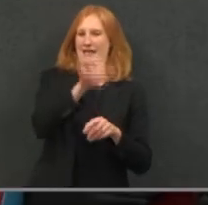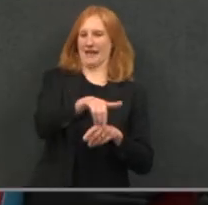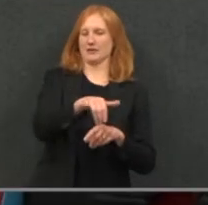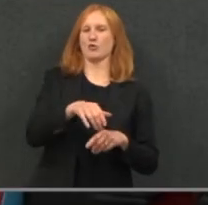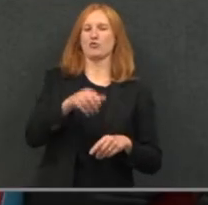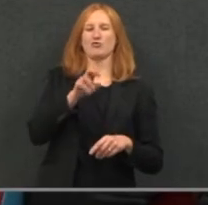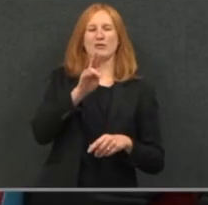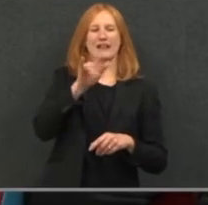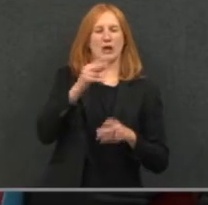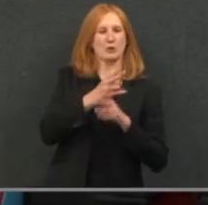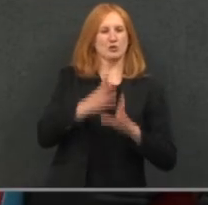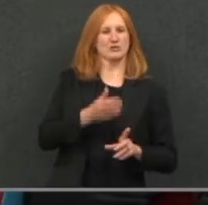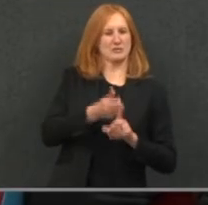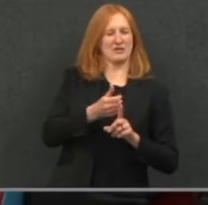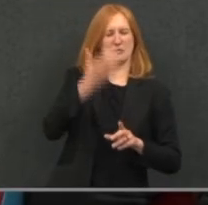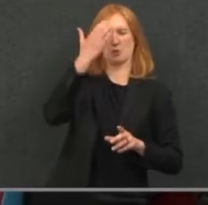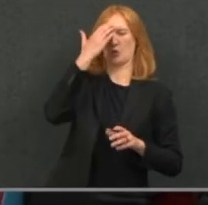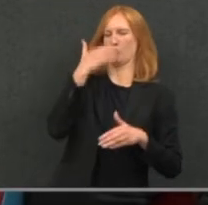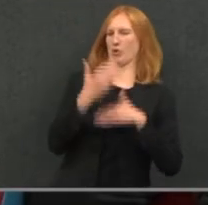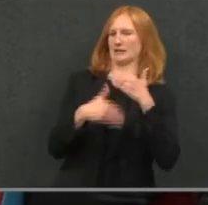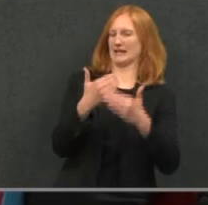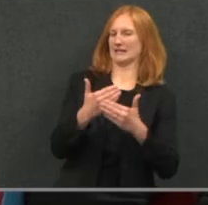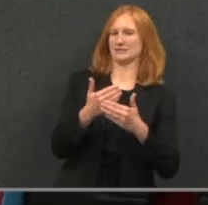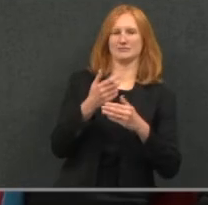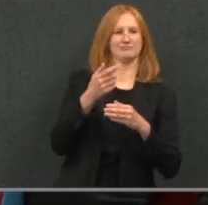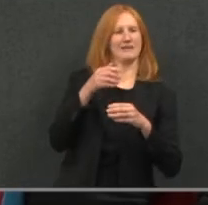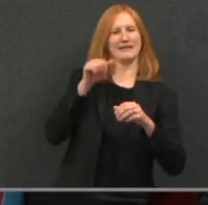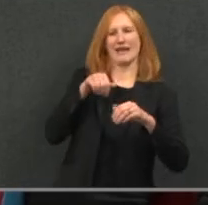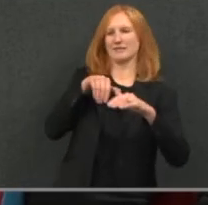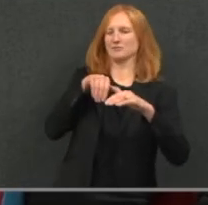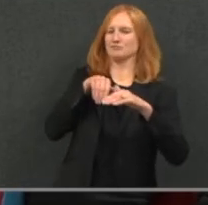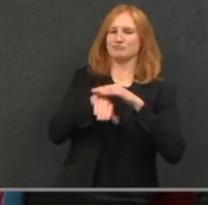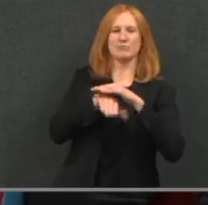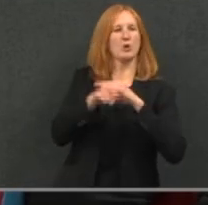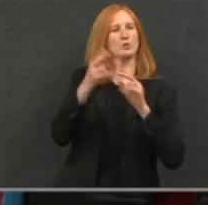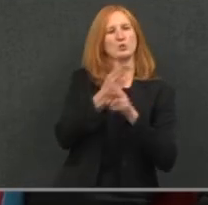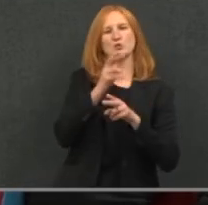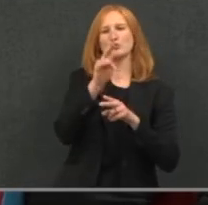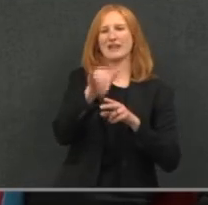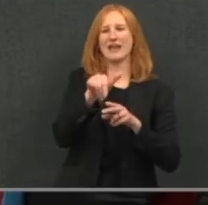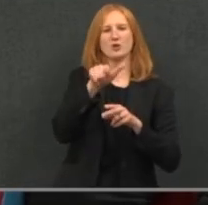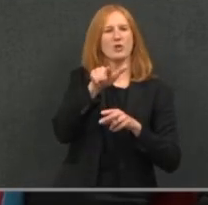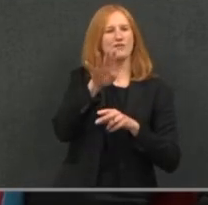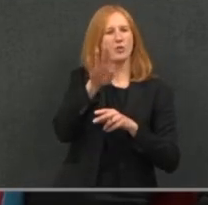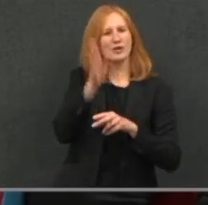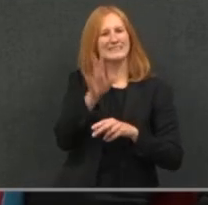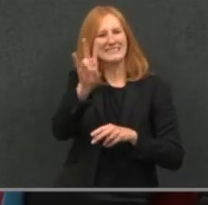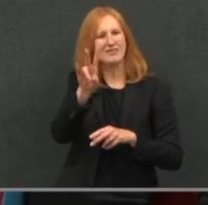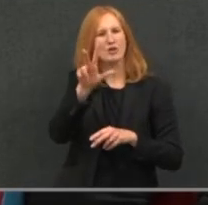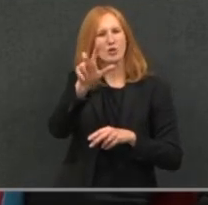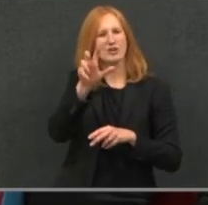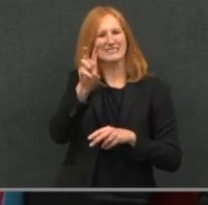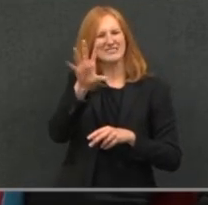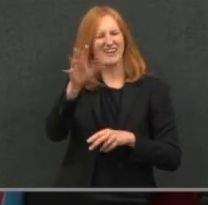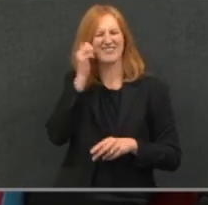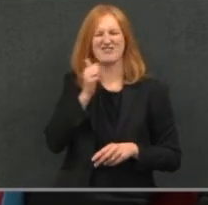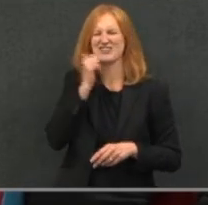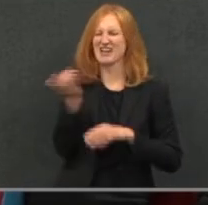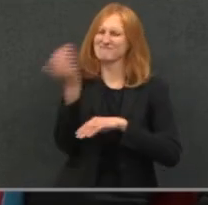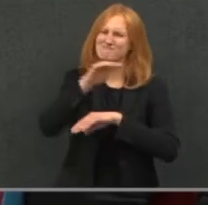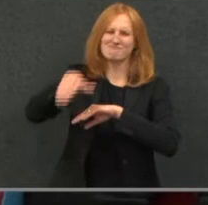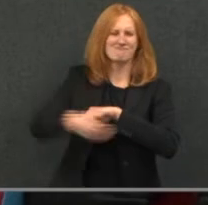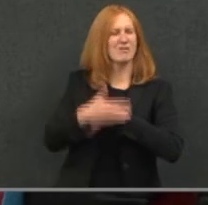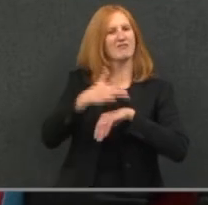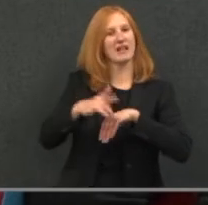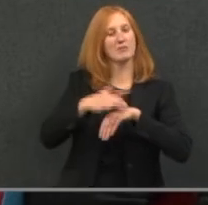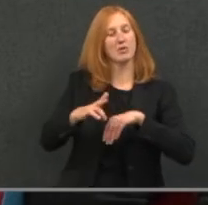the process, and they access Relay 24-7-365. We actually often go out to